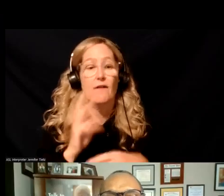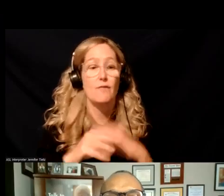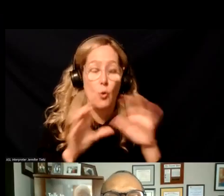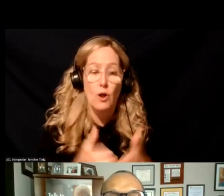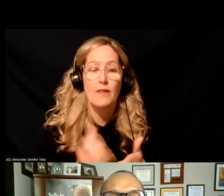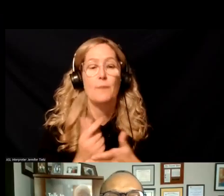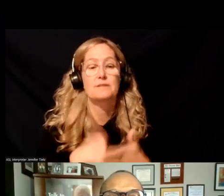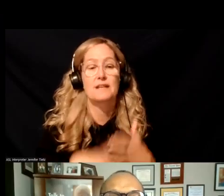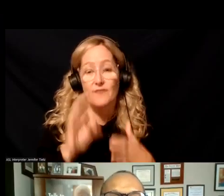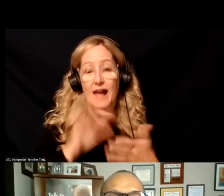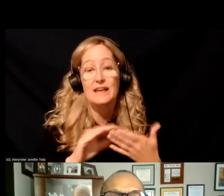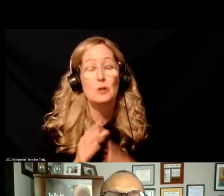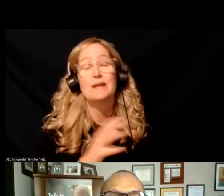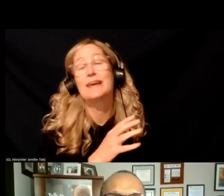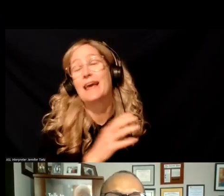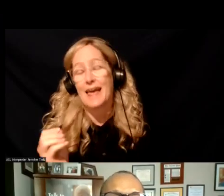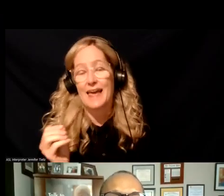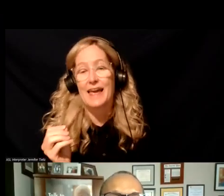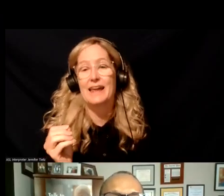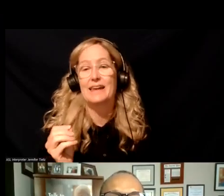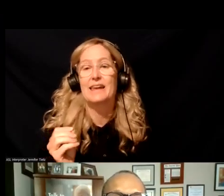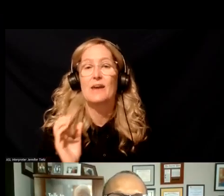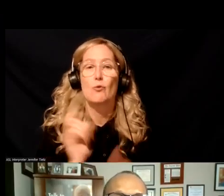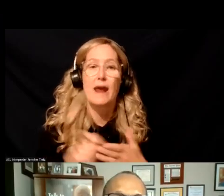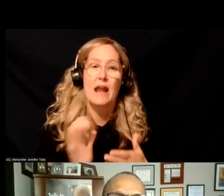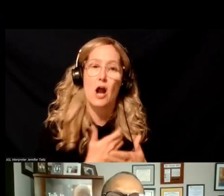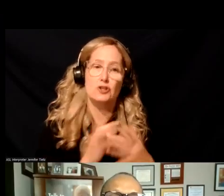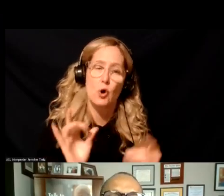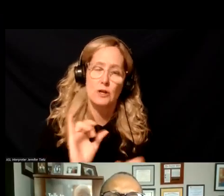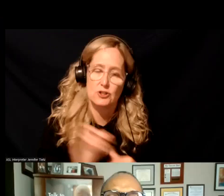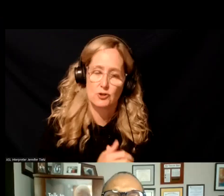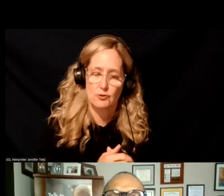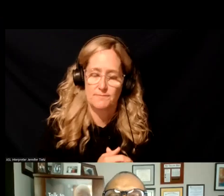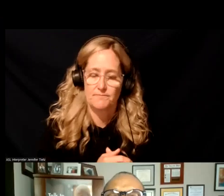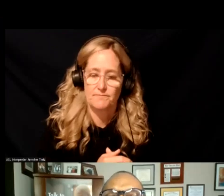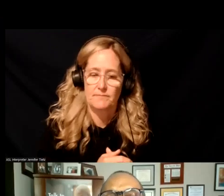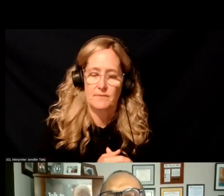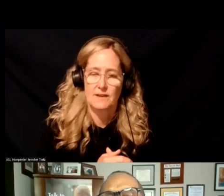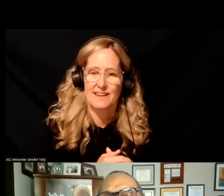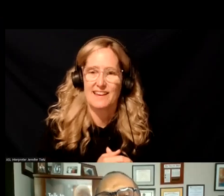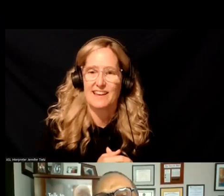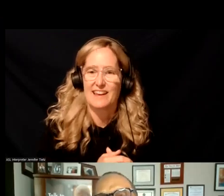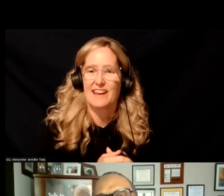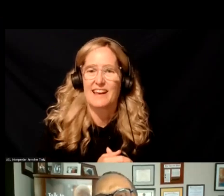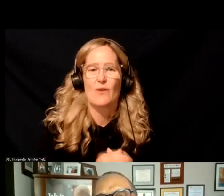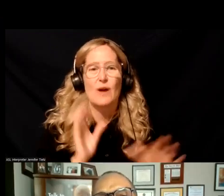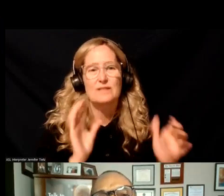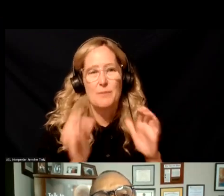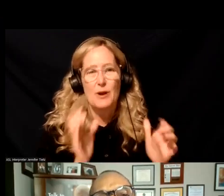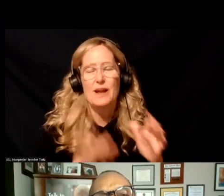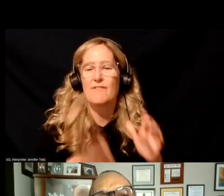our community and write our story. As I was preparing these words for today, I found a definition